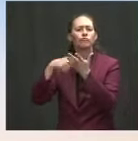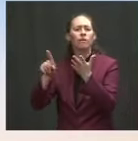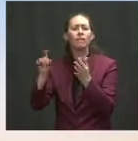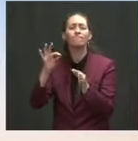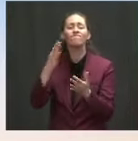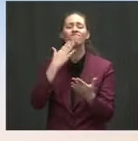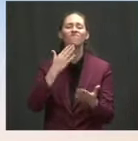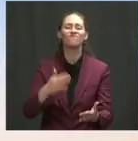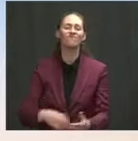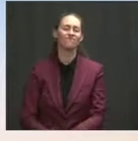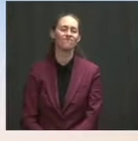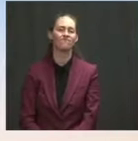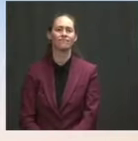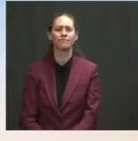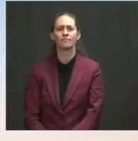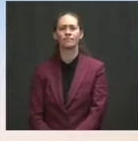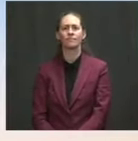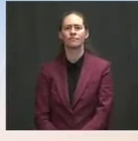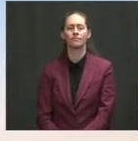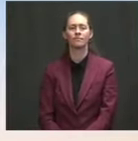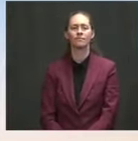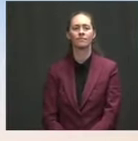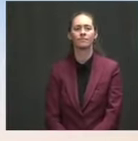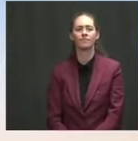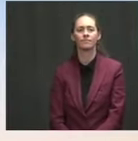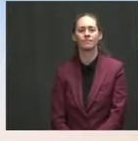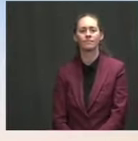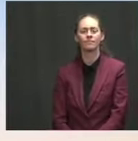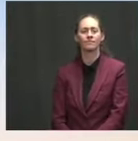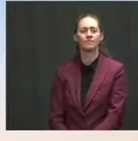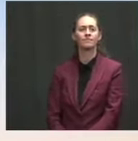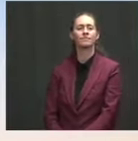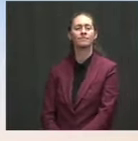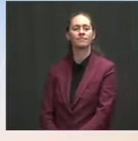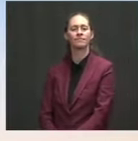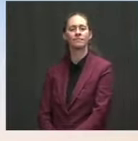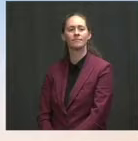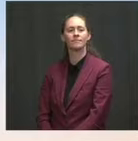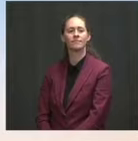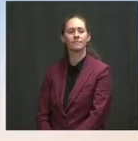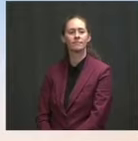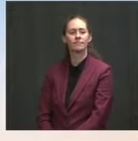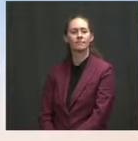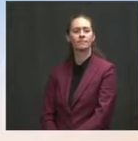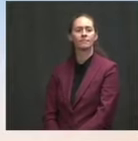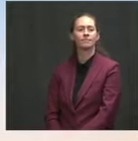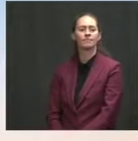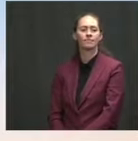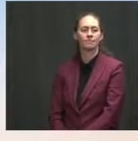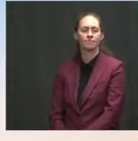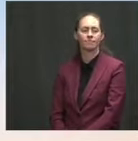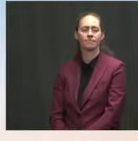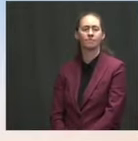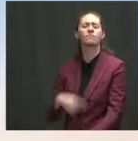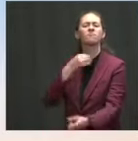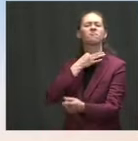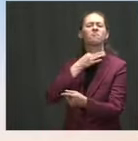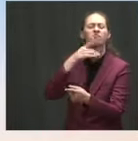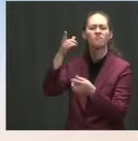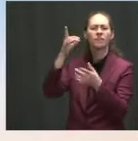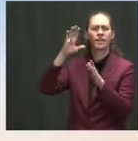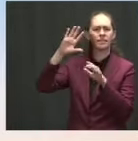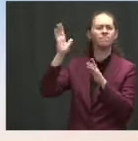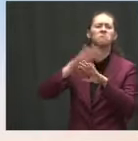Going back, I know this was partially asked, but going back to this question on decriminalizing marijuana at the federal level. So, I just remember during the